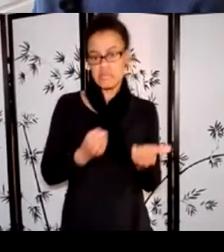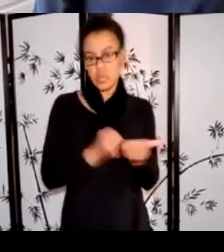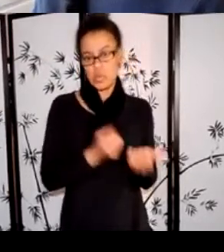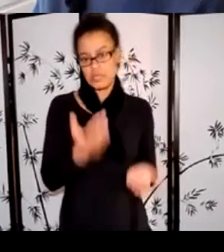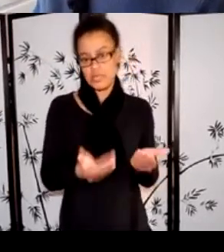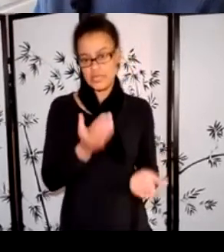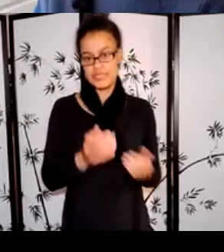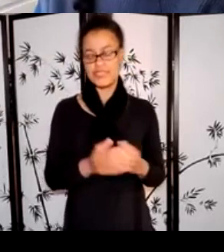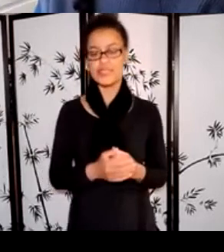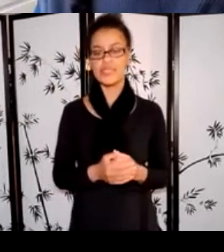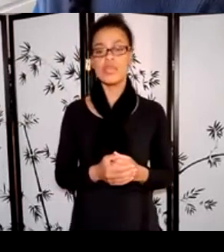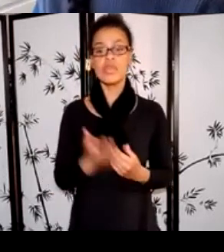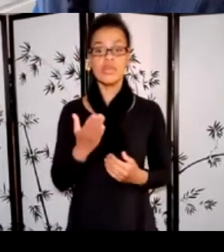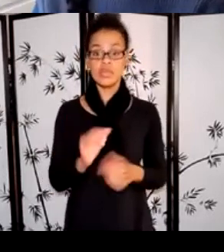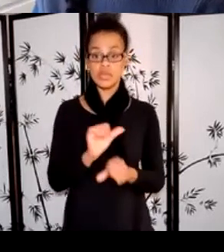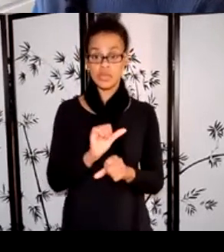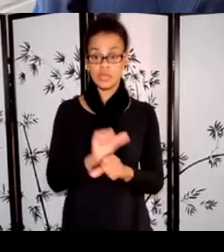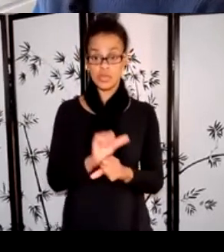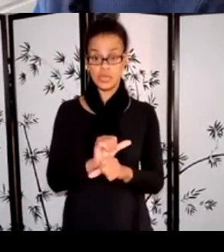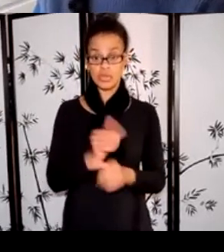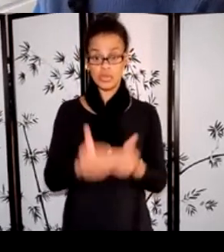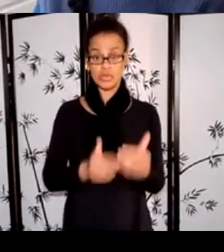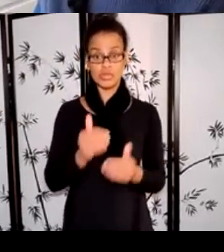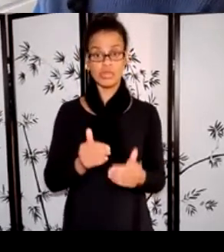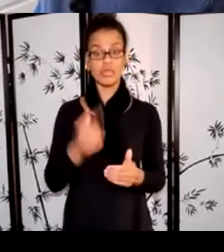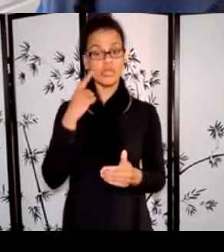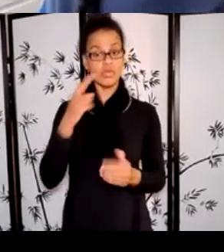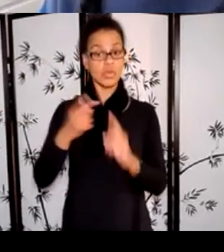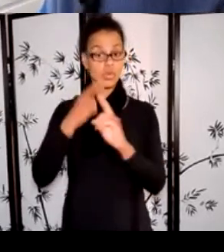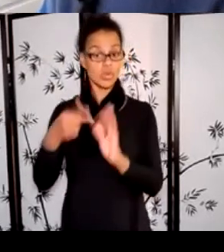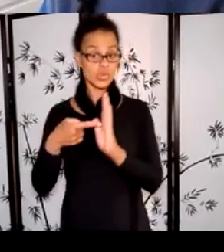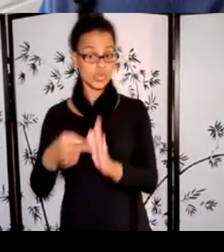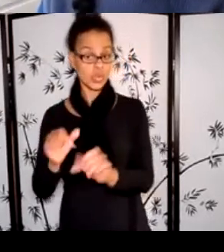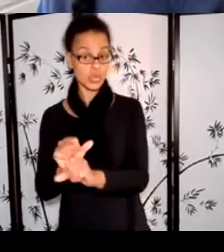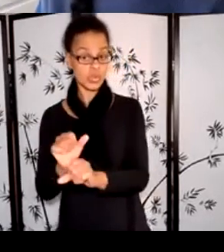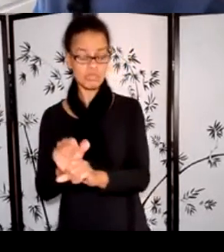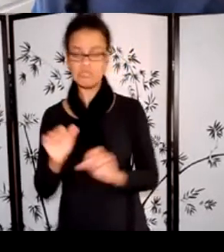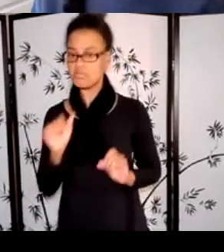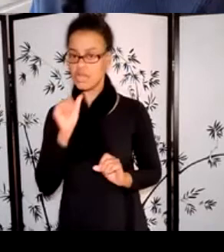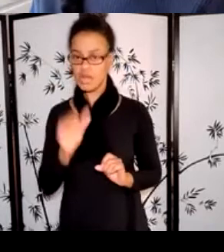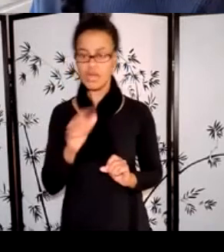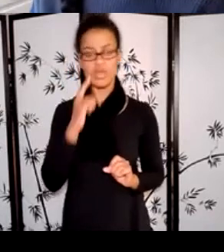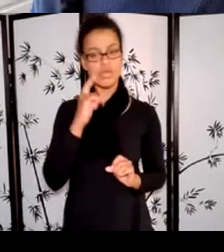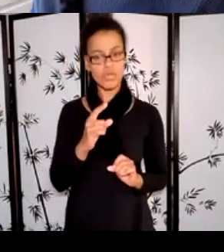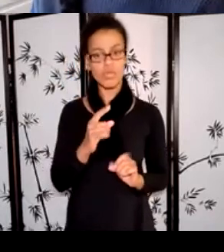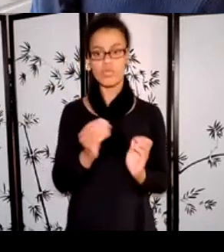or sharing new work, but really about the development of certain skills, knowledge, or relationships.